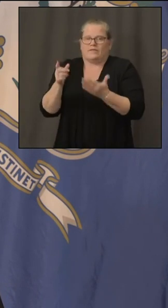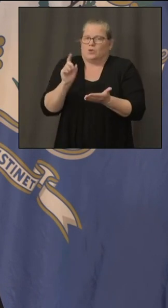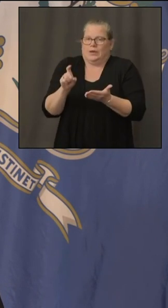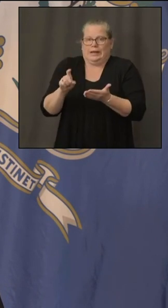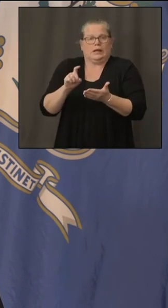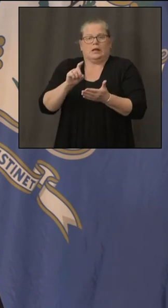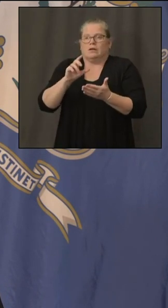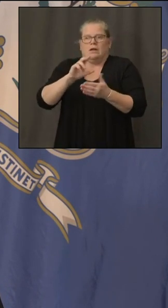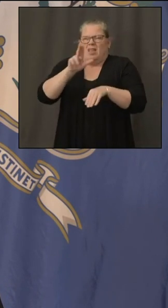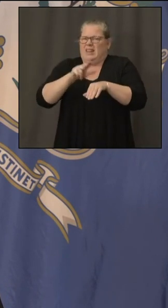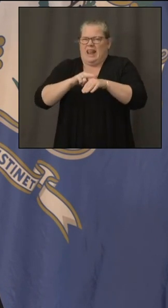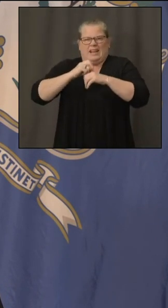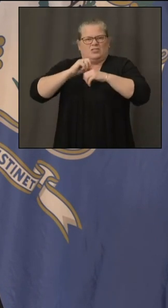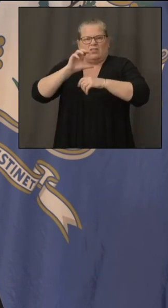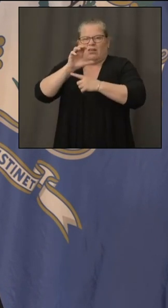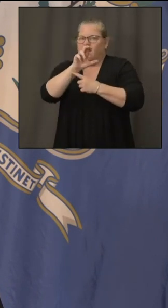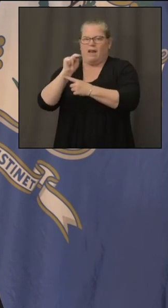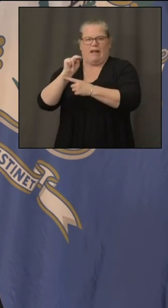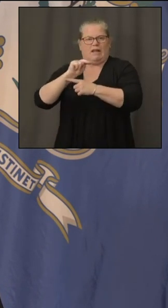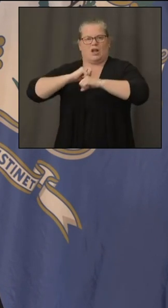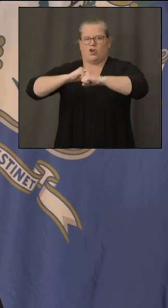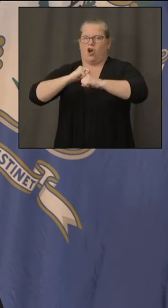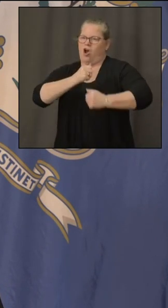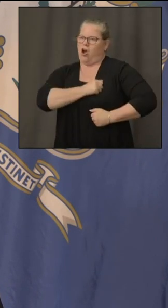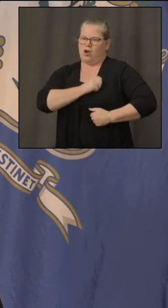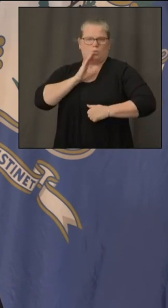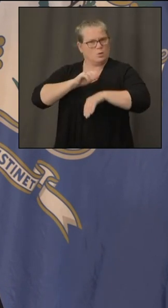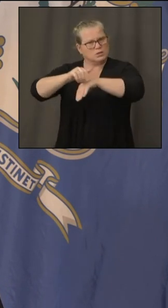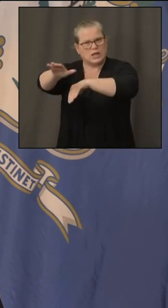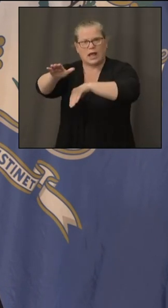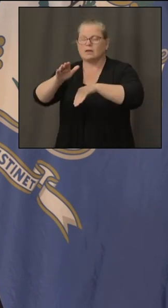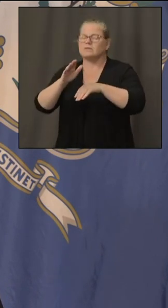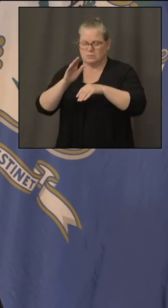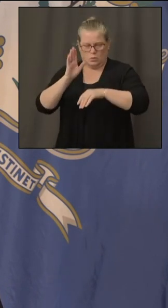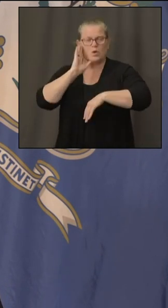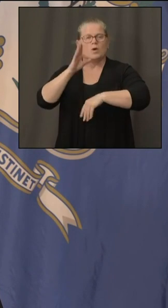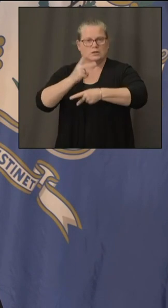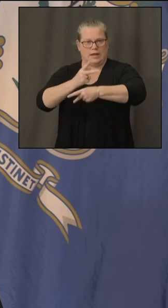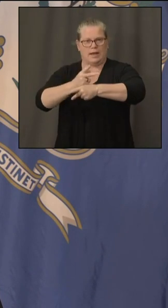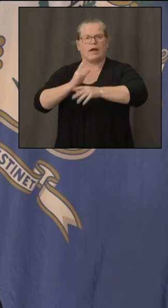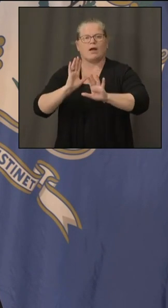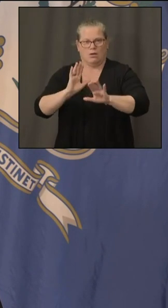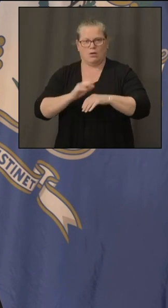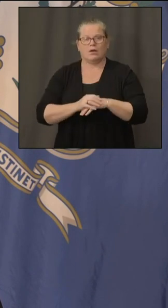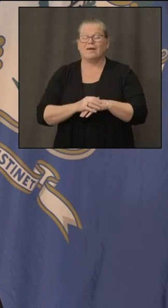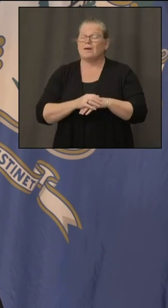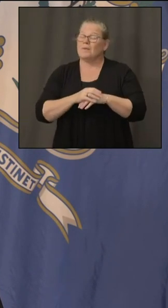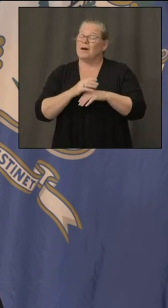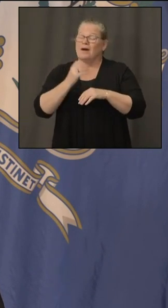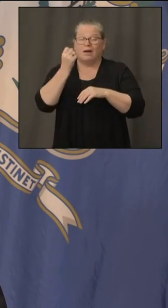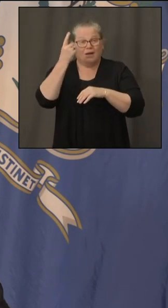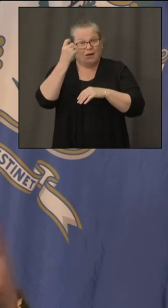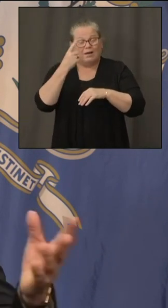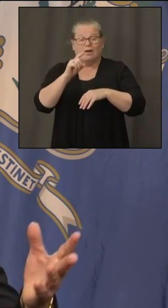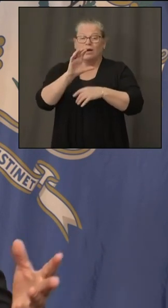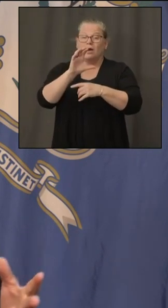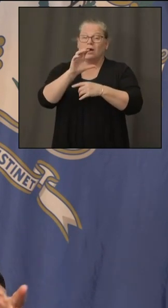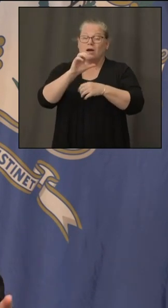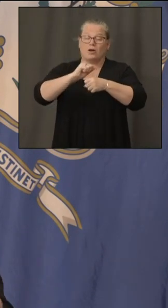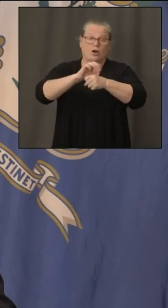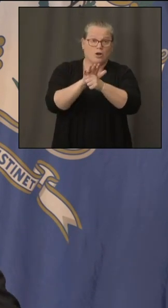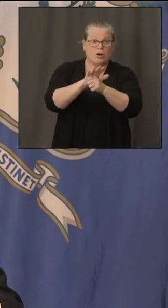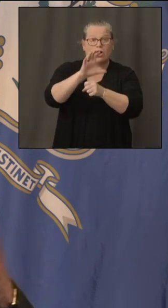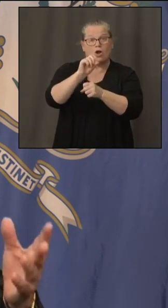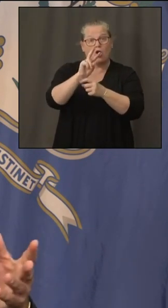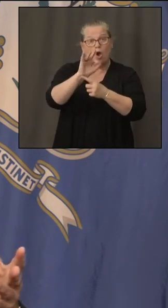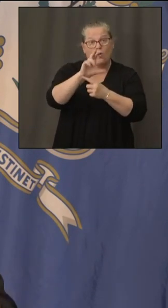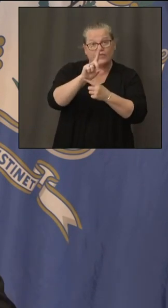guard uh but as i said before i understand that on top of covid on top of the economic uncertainty uh on top of the electric bills